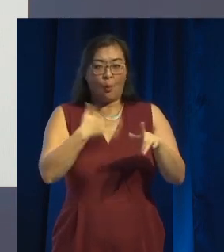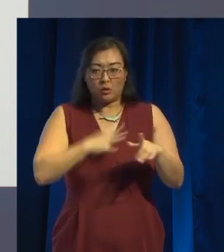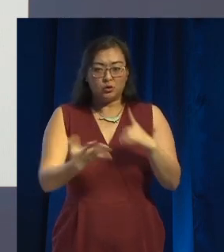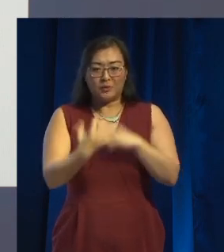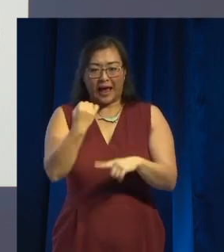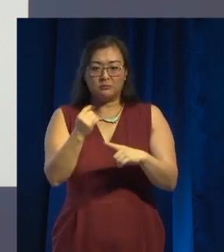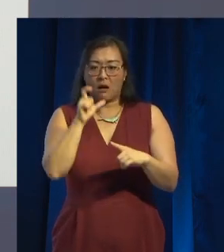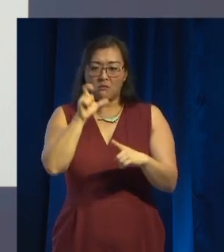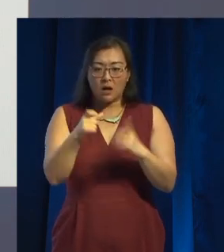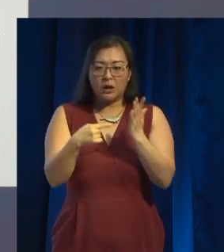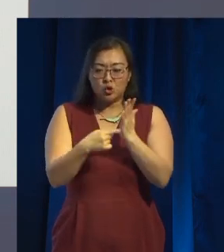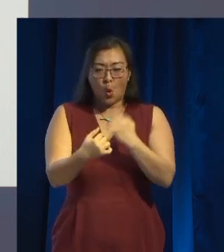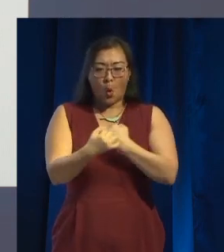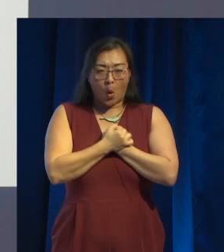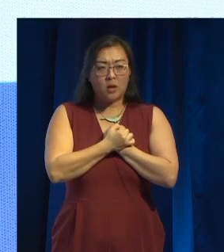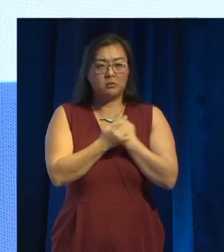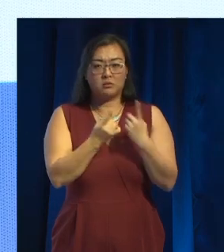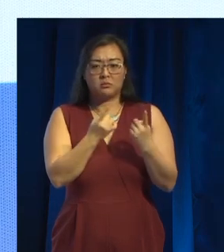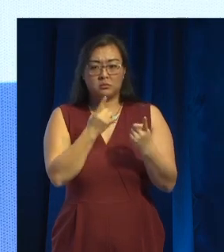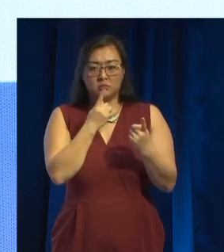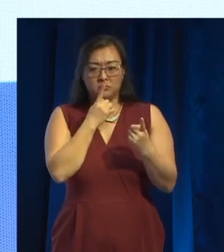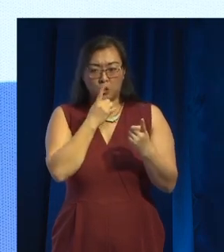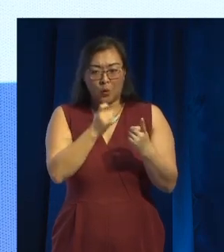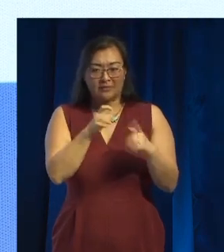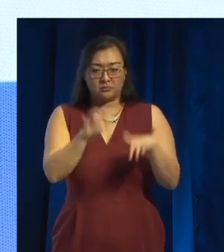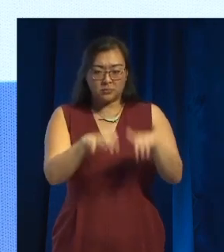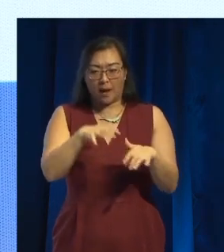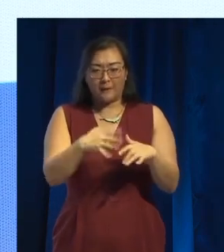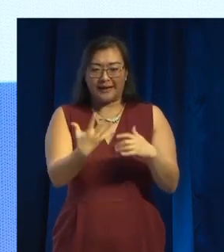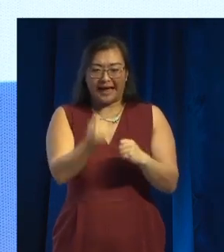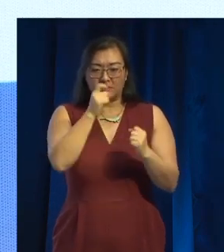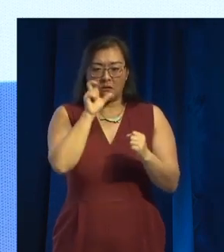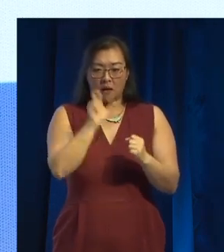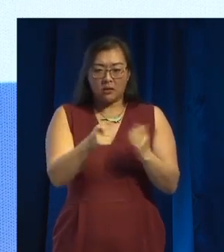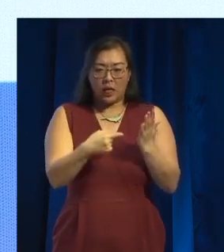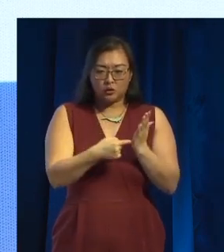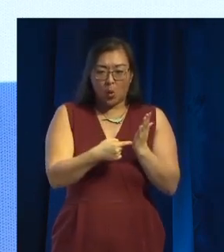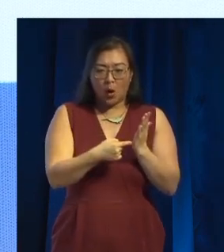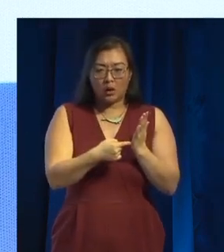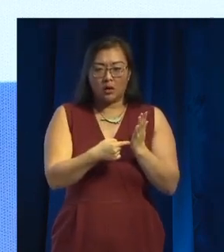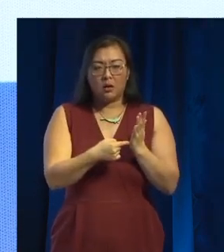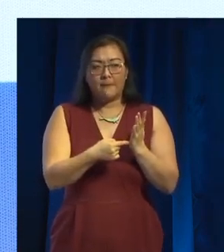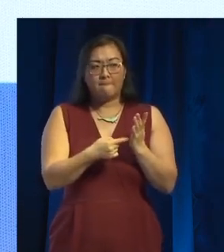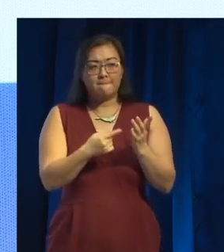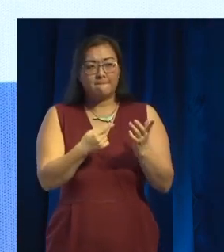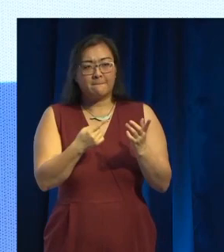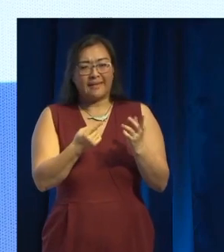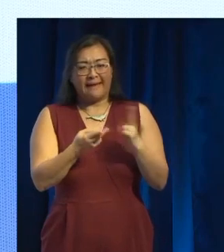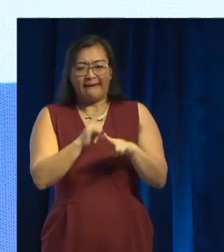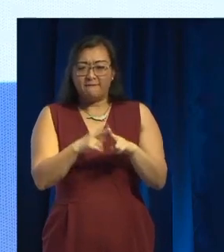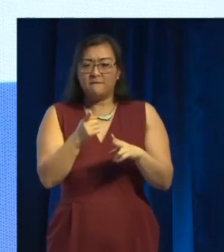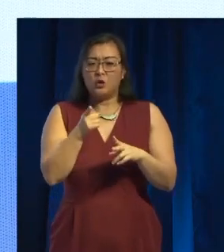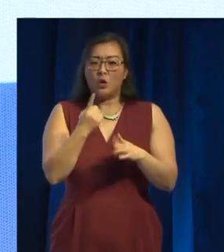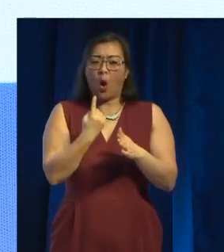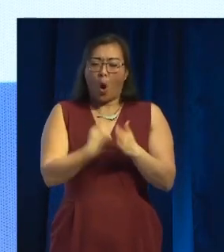But if the cuddly toy exists only in your mind, when you come to say, oh, I want to drop the cuddly toy now, if you're thinking of that as a teddy